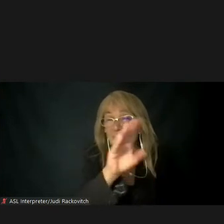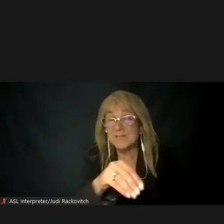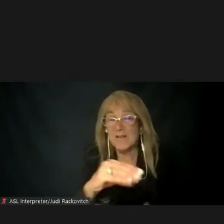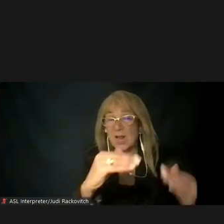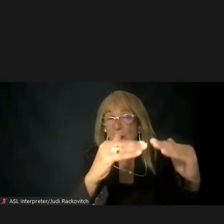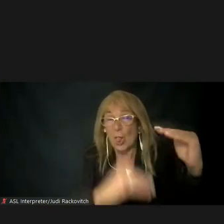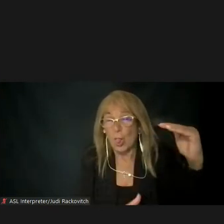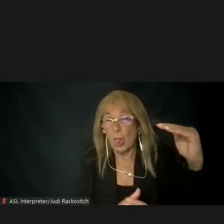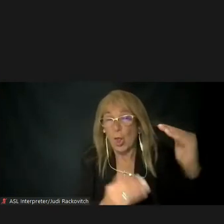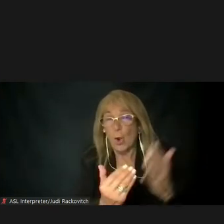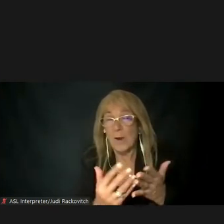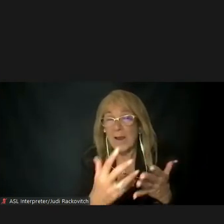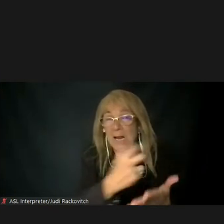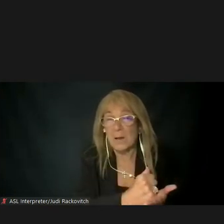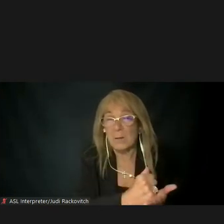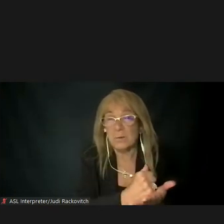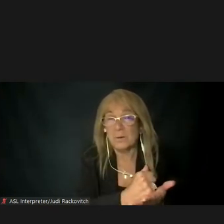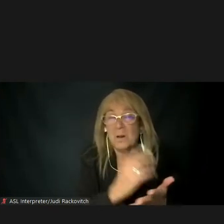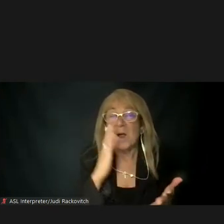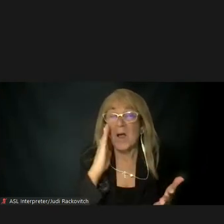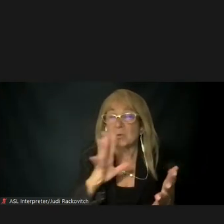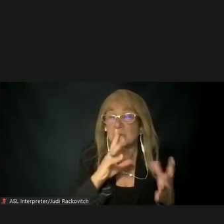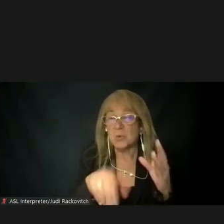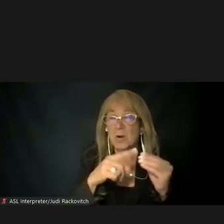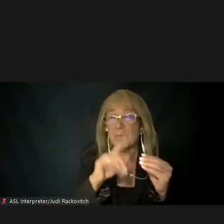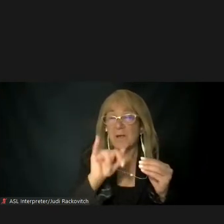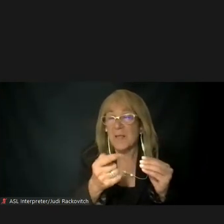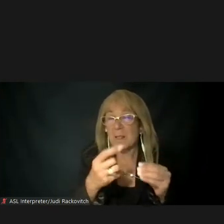I'll drill down on this data a little more in the next slide.